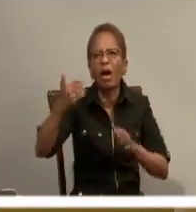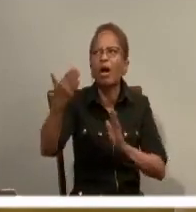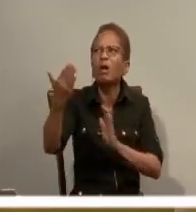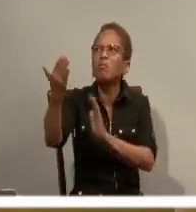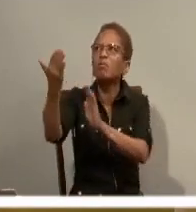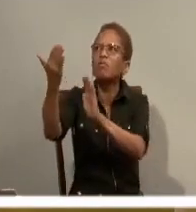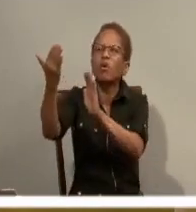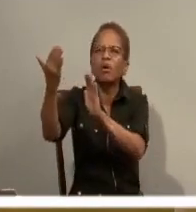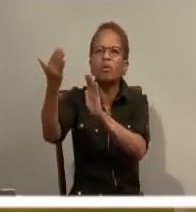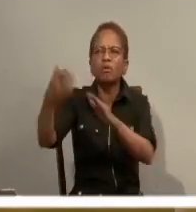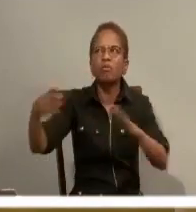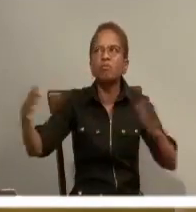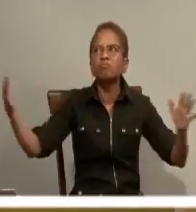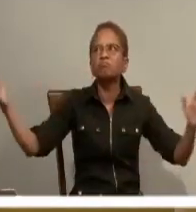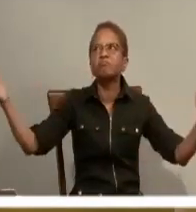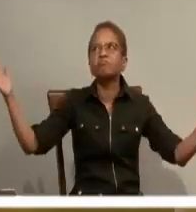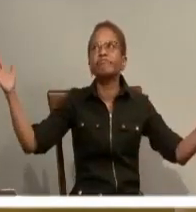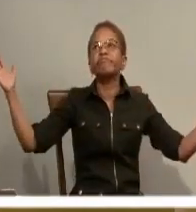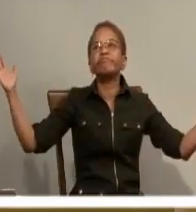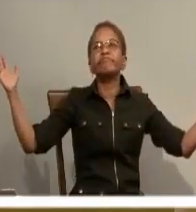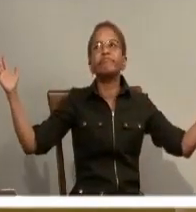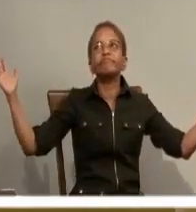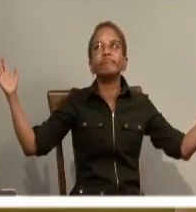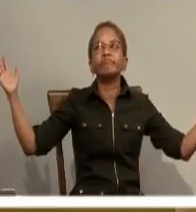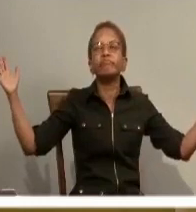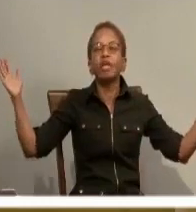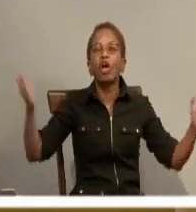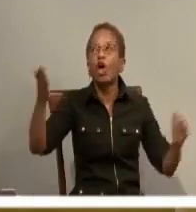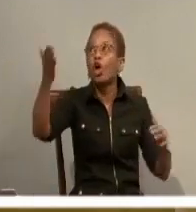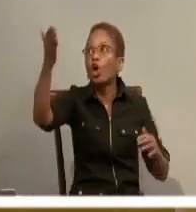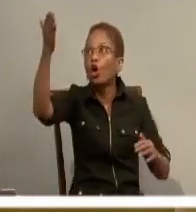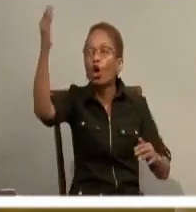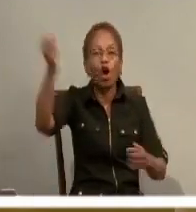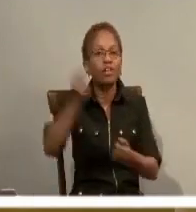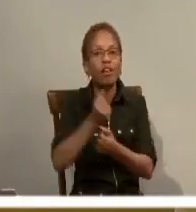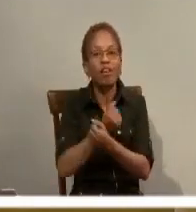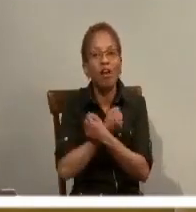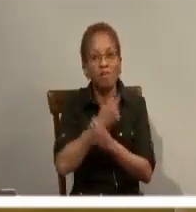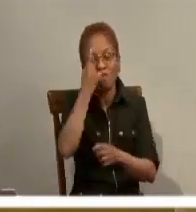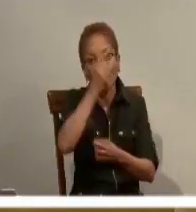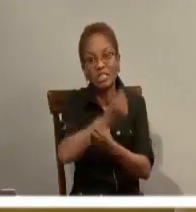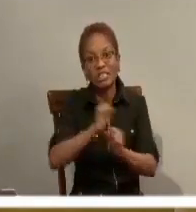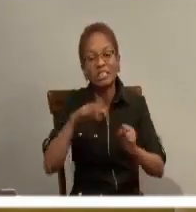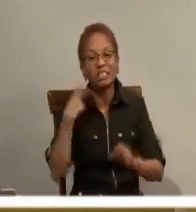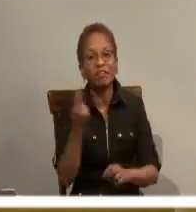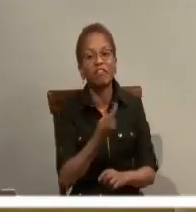empty-handed, knowing that it is his love alone that will bring us salvation.